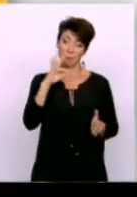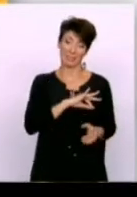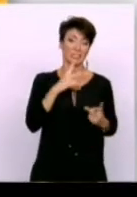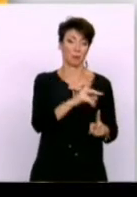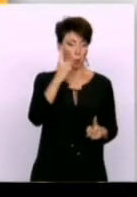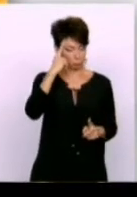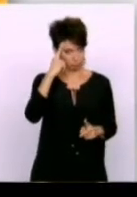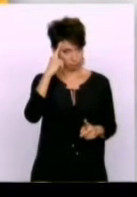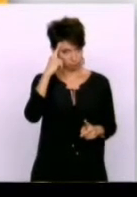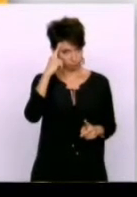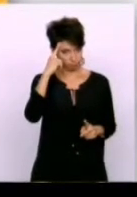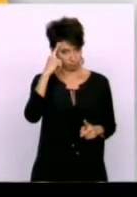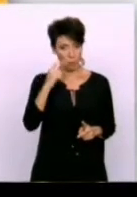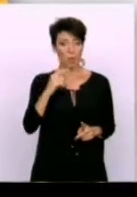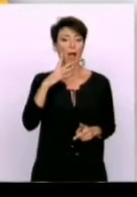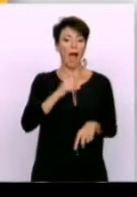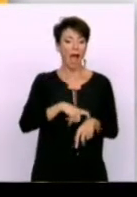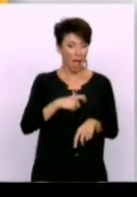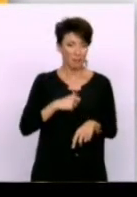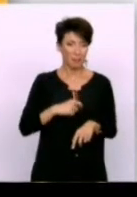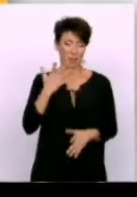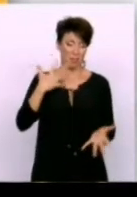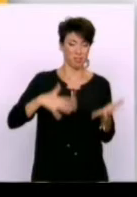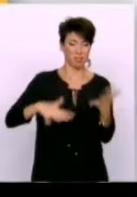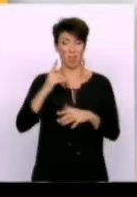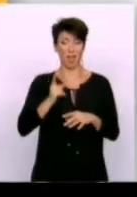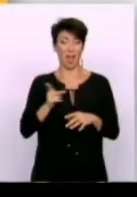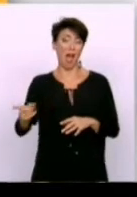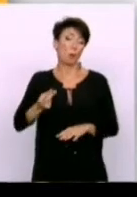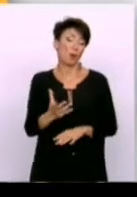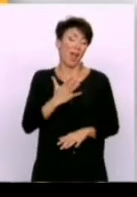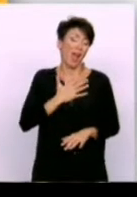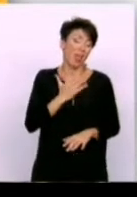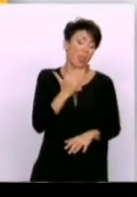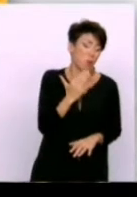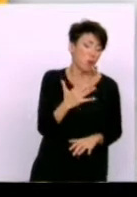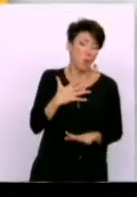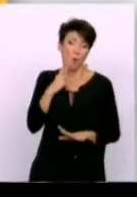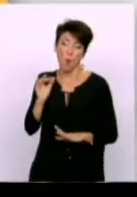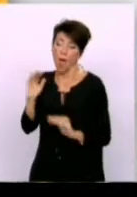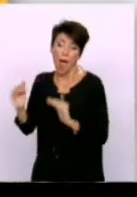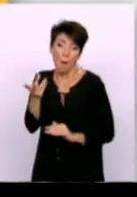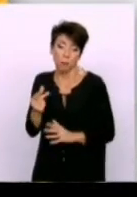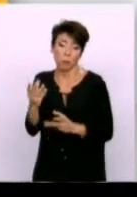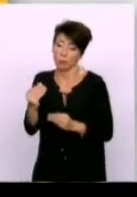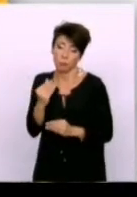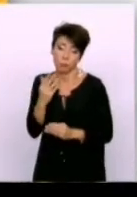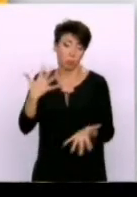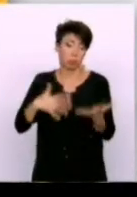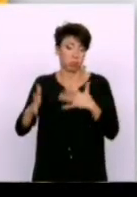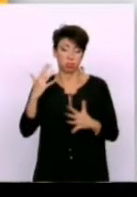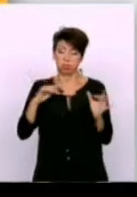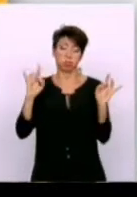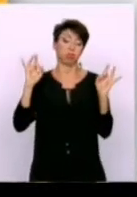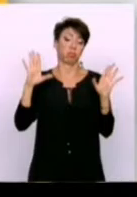misunderstood that you will use the migration crisis not to stick to what